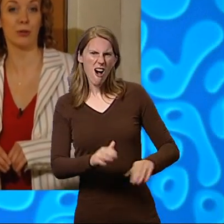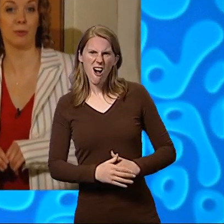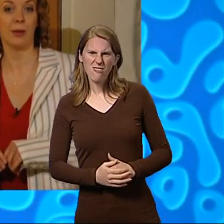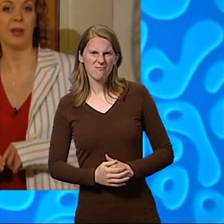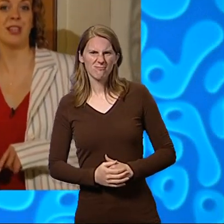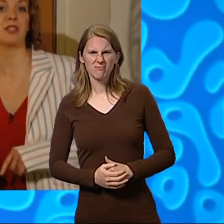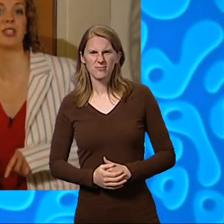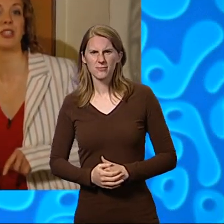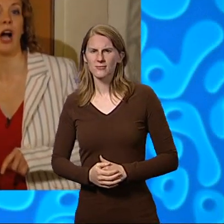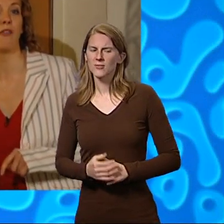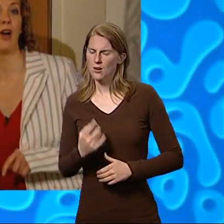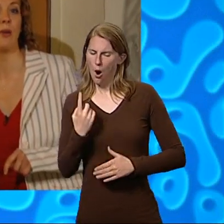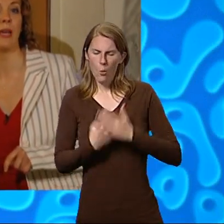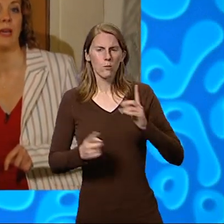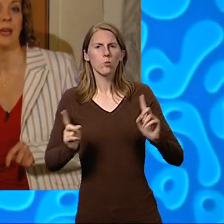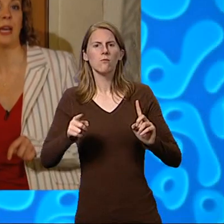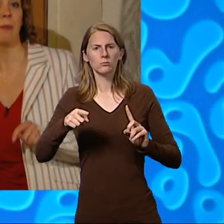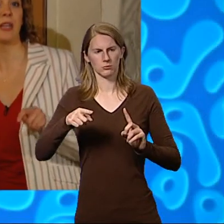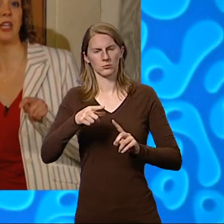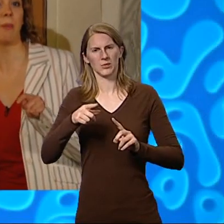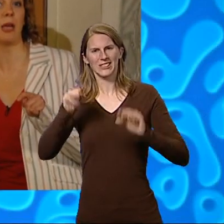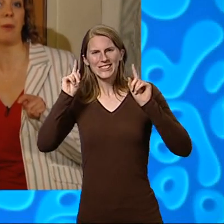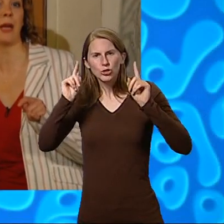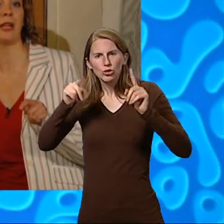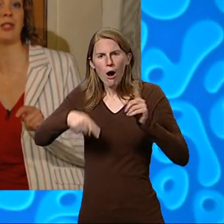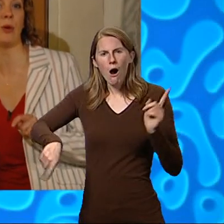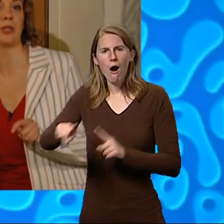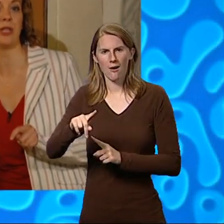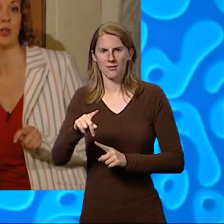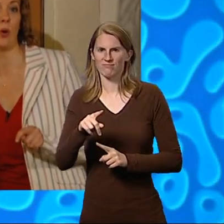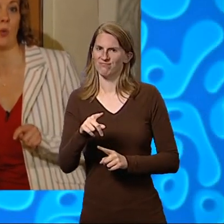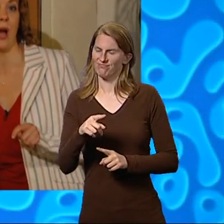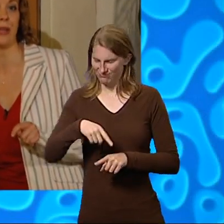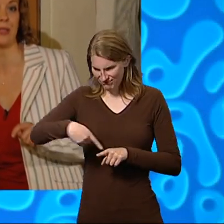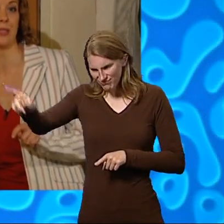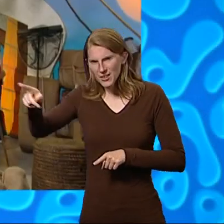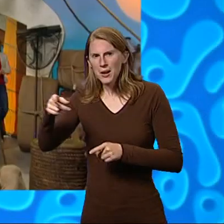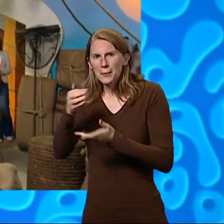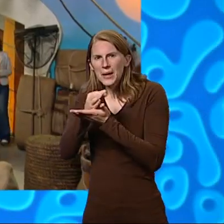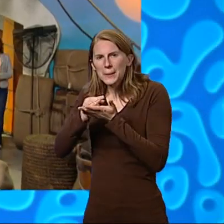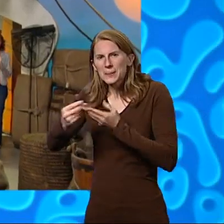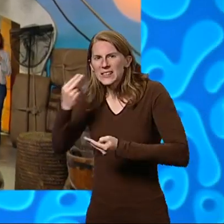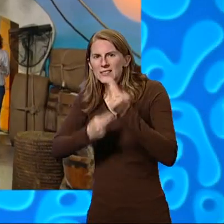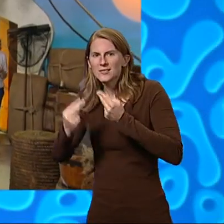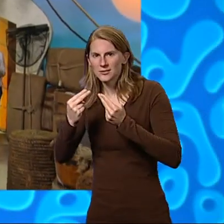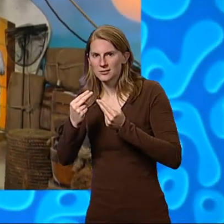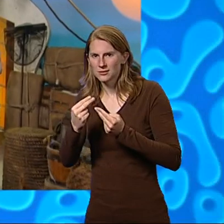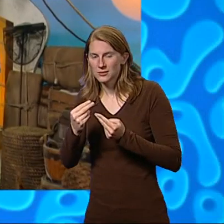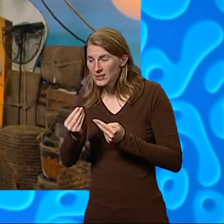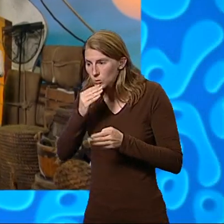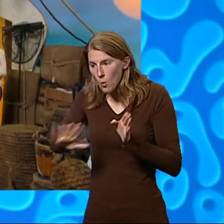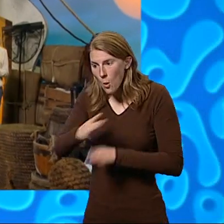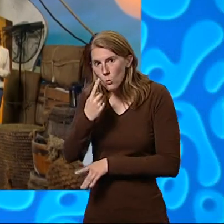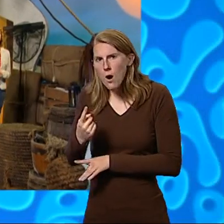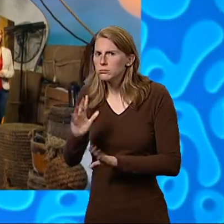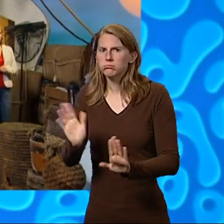Clatterbottom. This is for staff only. Get back to your baked bean and don't eat it all at once. The children were not